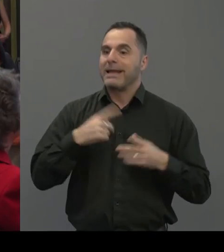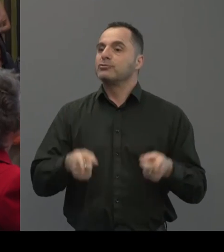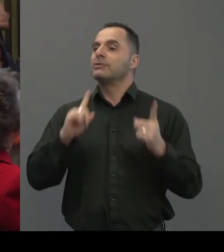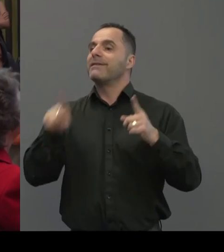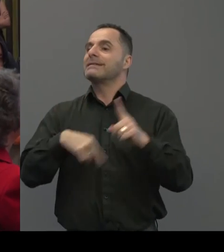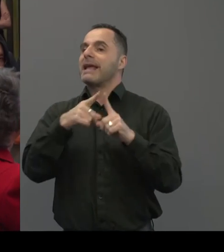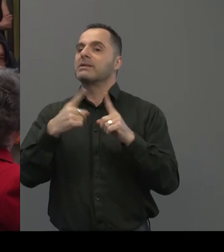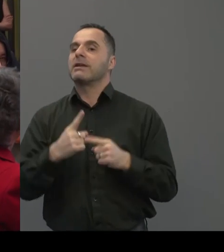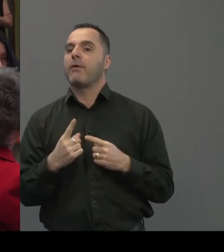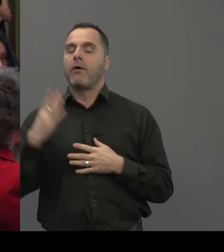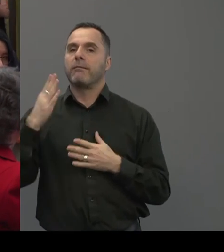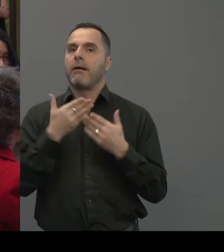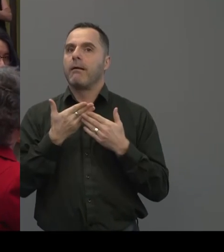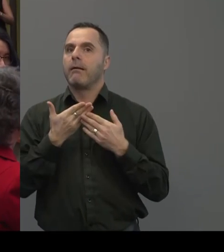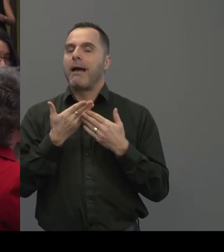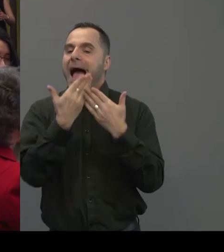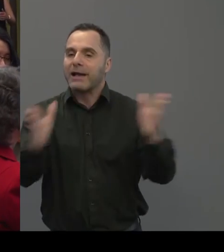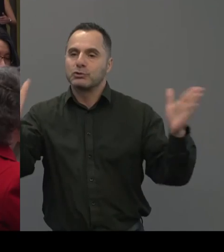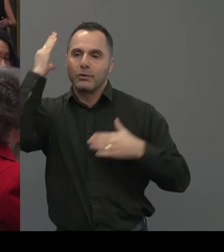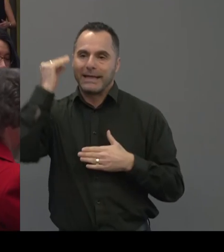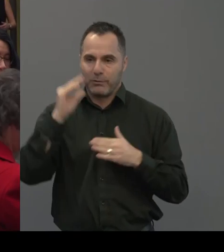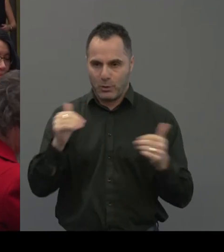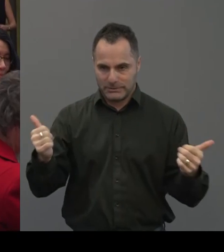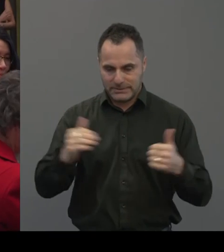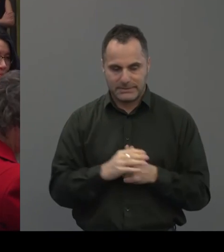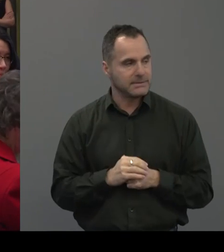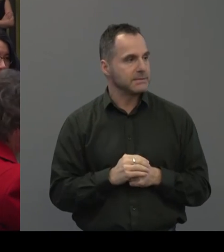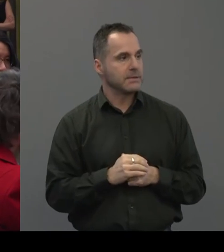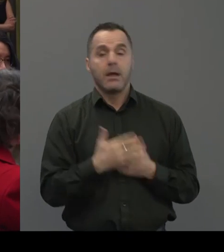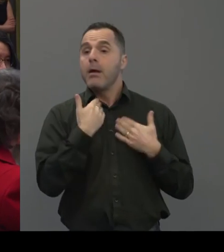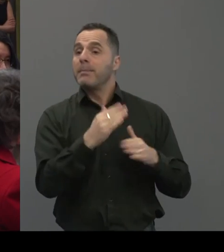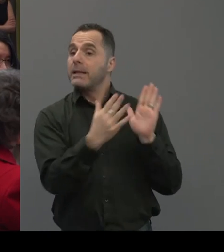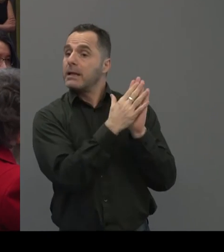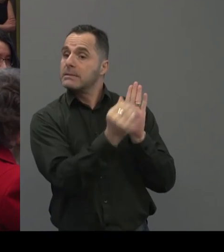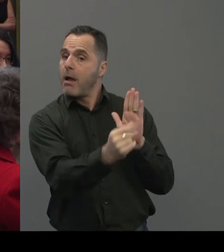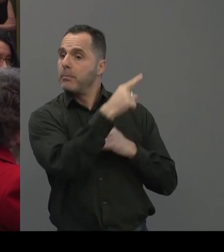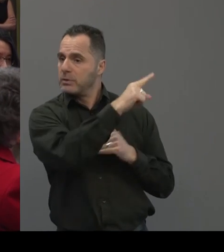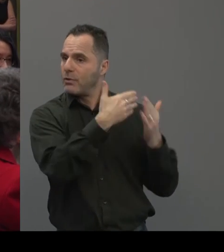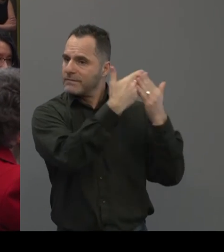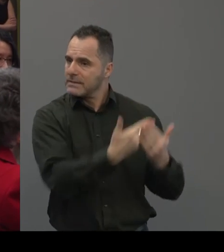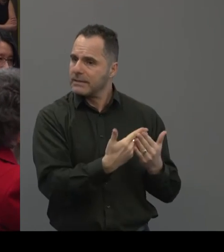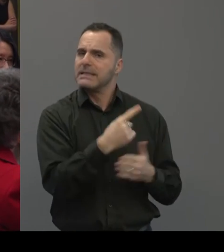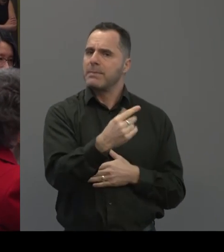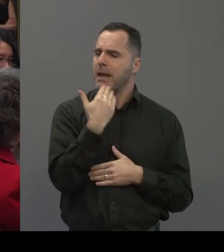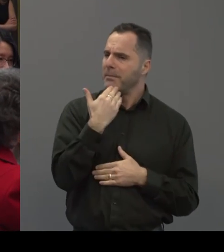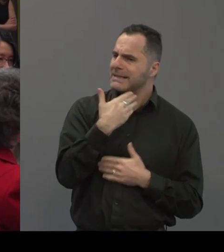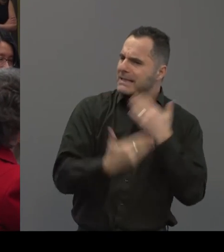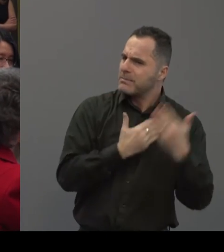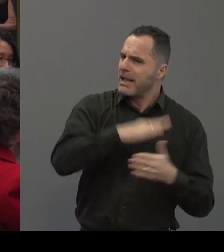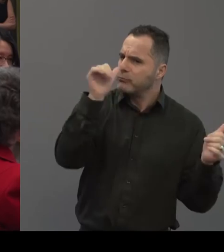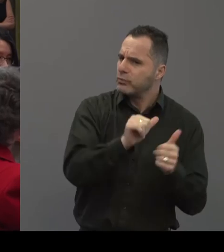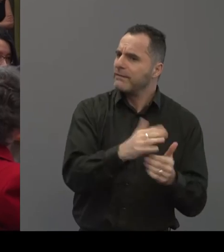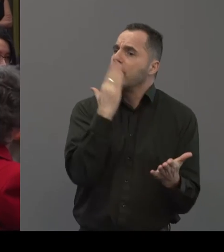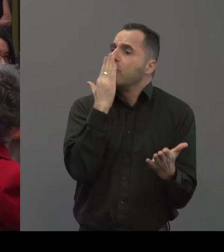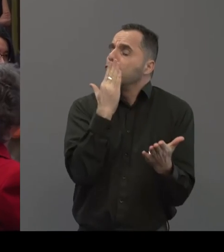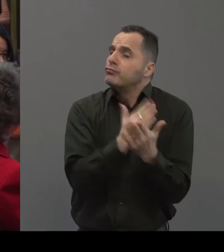of the program. So you put up, uh, a number of, uh, uh, there of the studies. But if you could just give us the sound bite in terms of what it